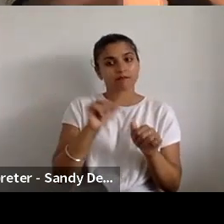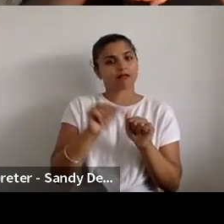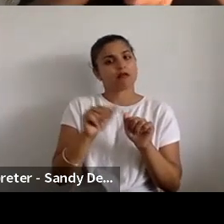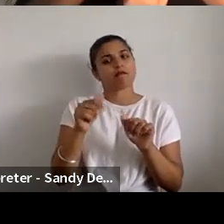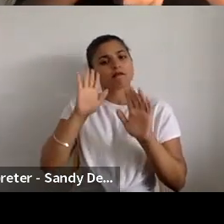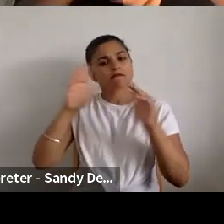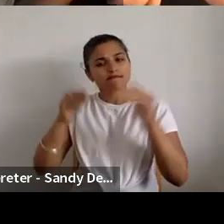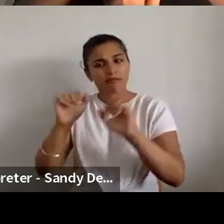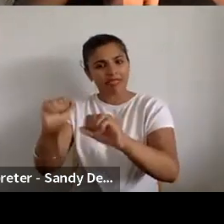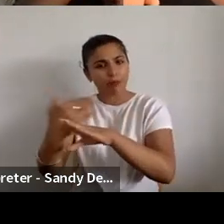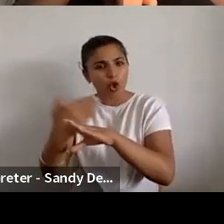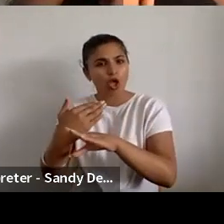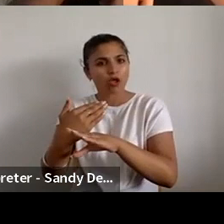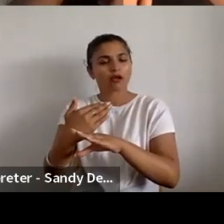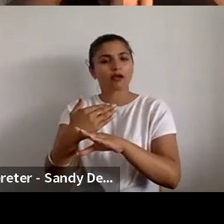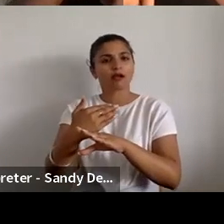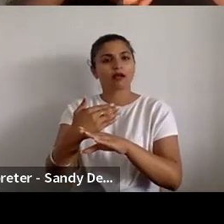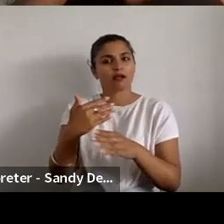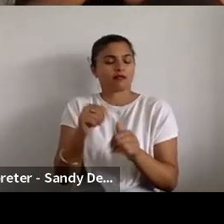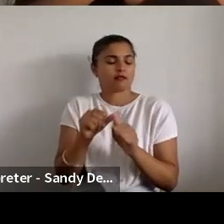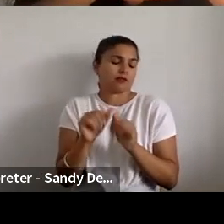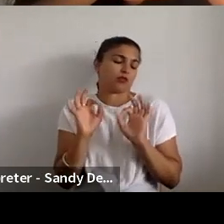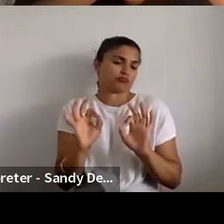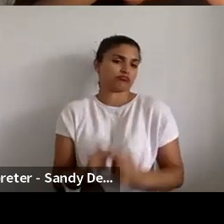prescribed in advance.